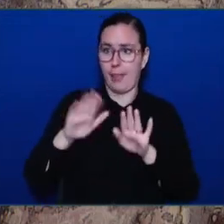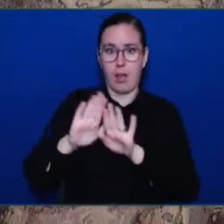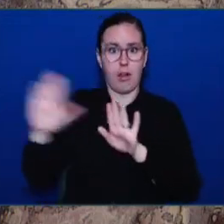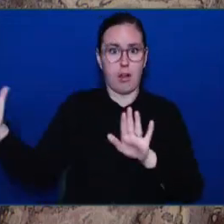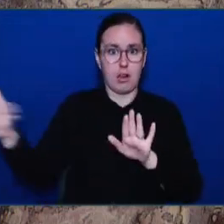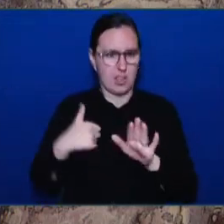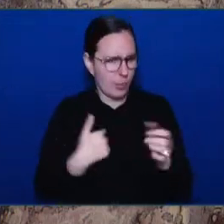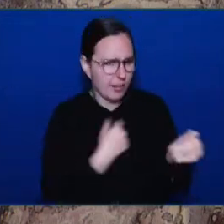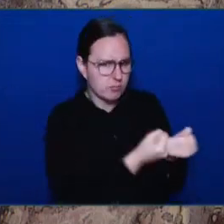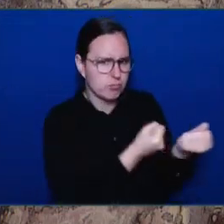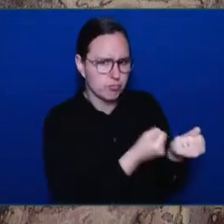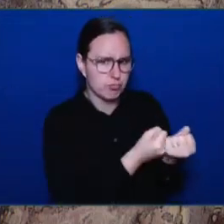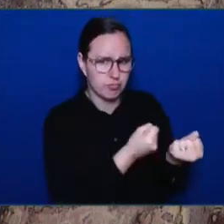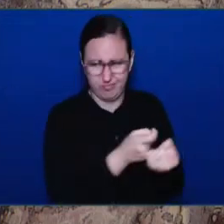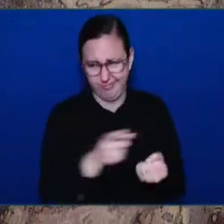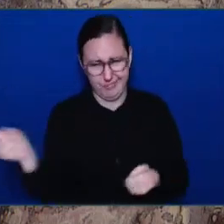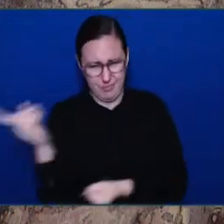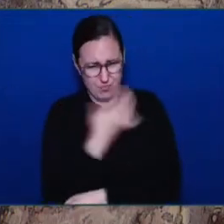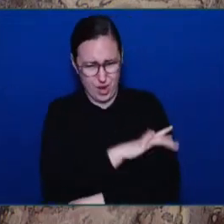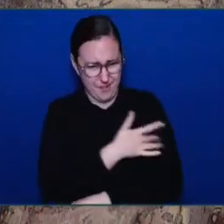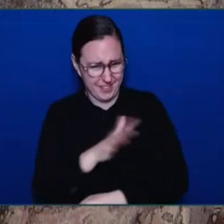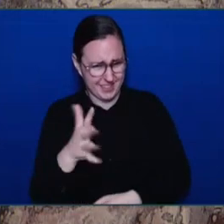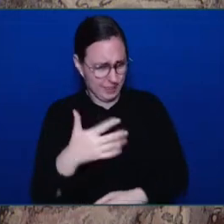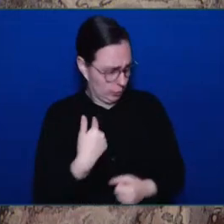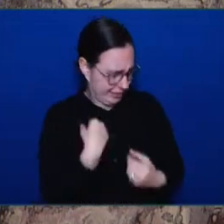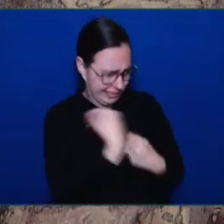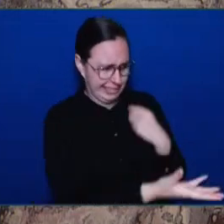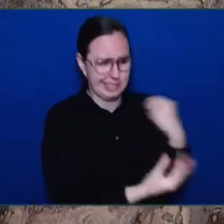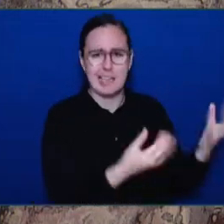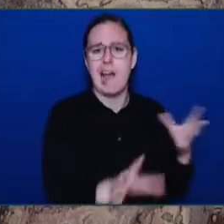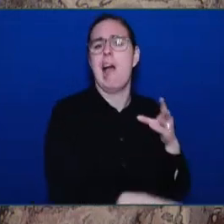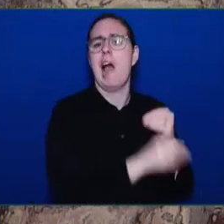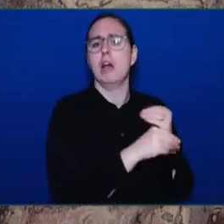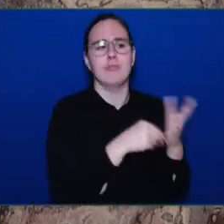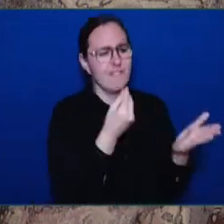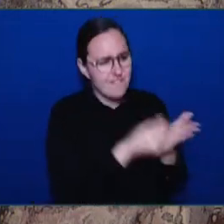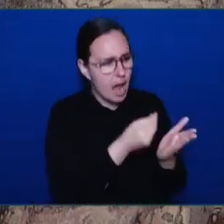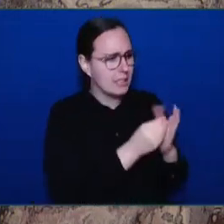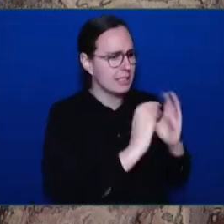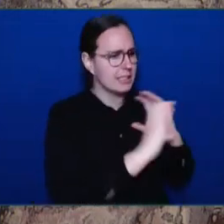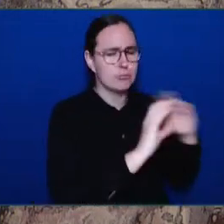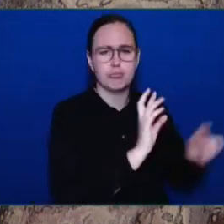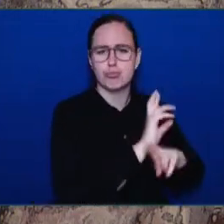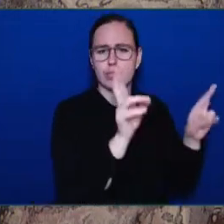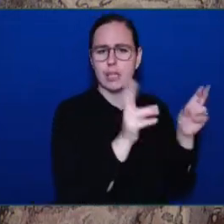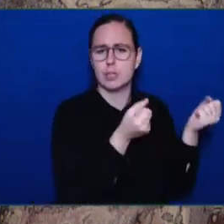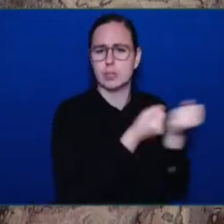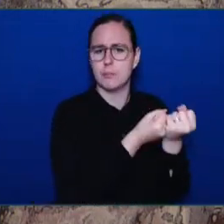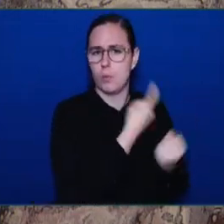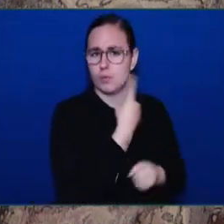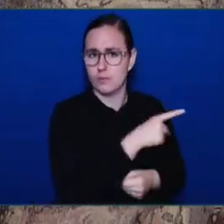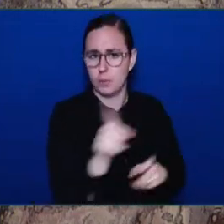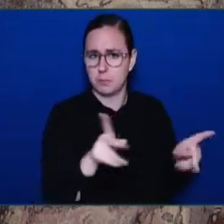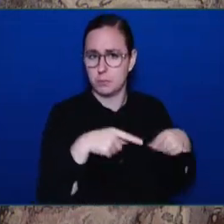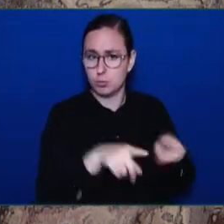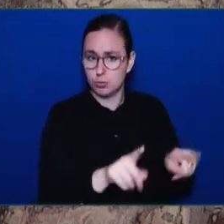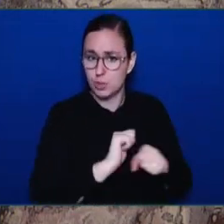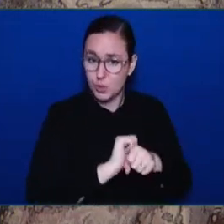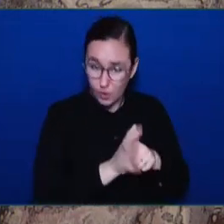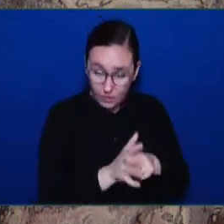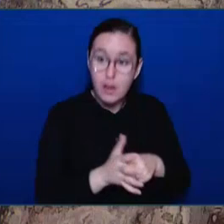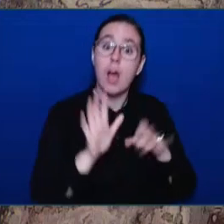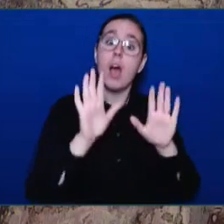That is well-documented, and in fact, our approach will be to continue to take steps necessary